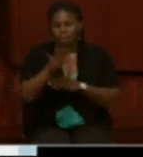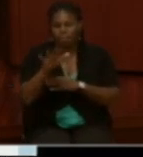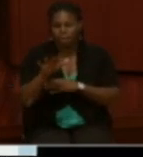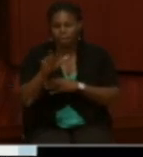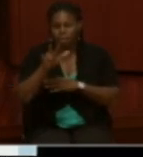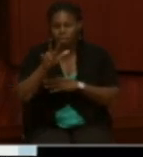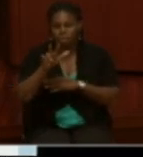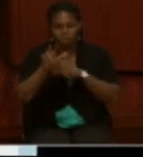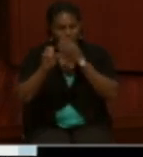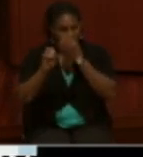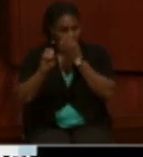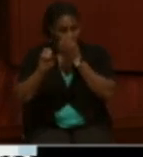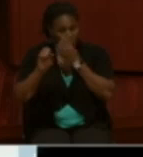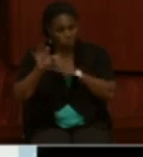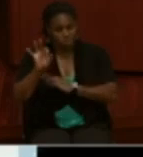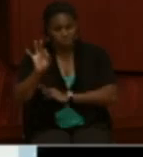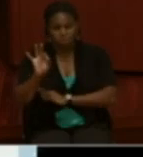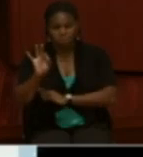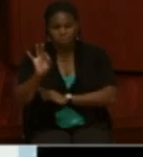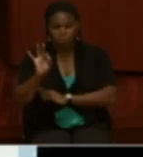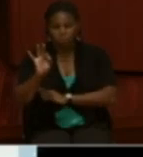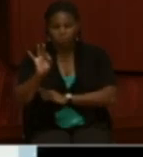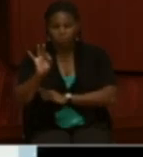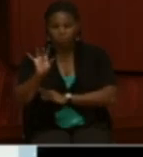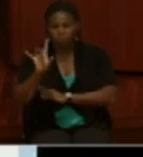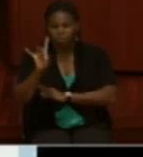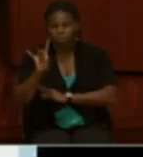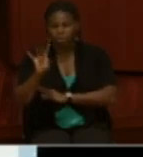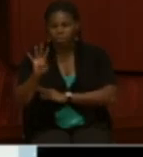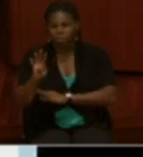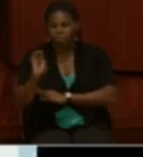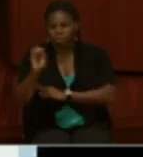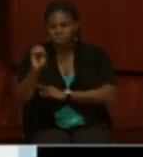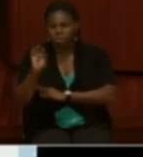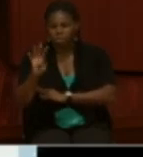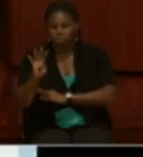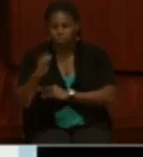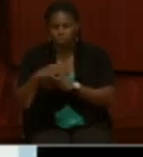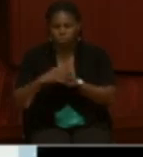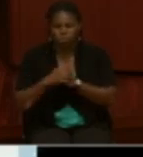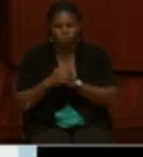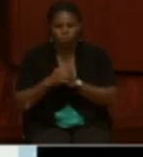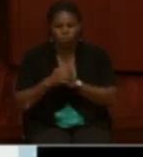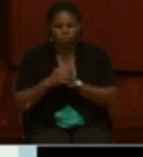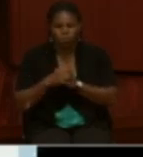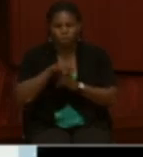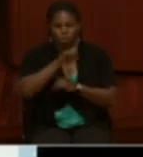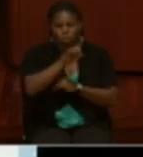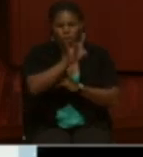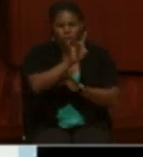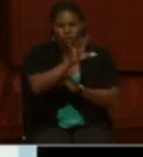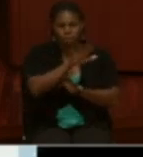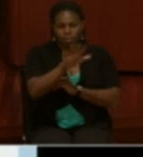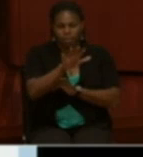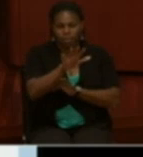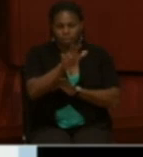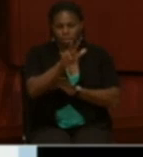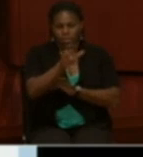-309-8404, 1-855